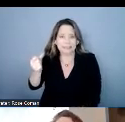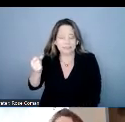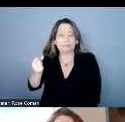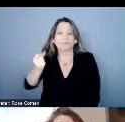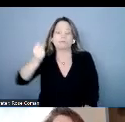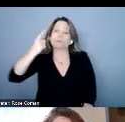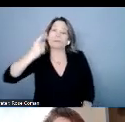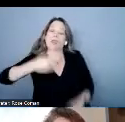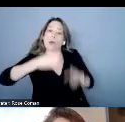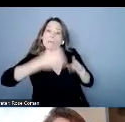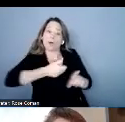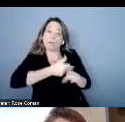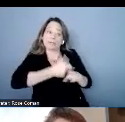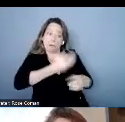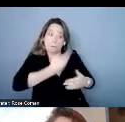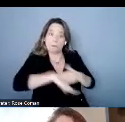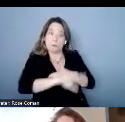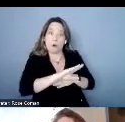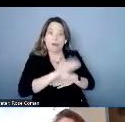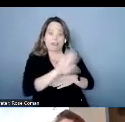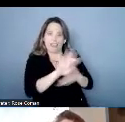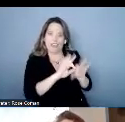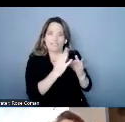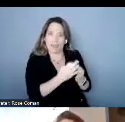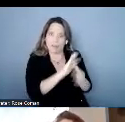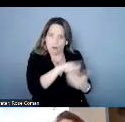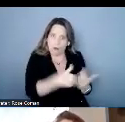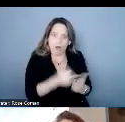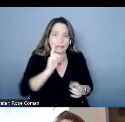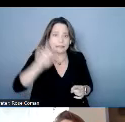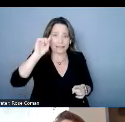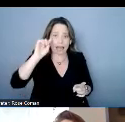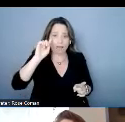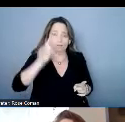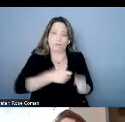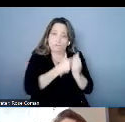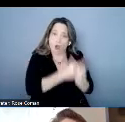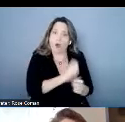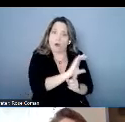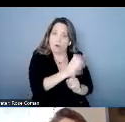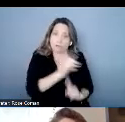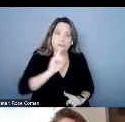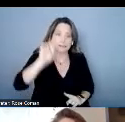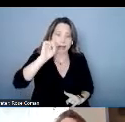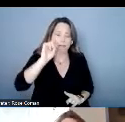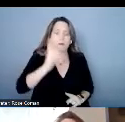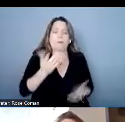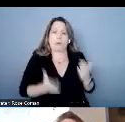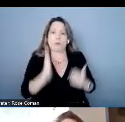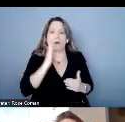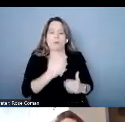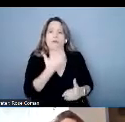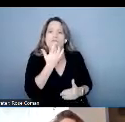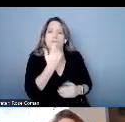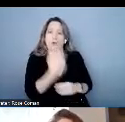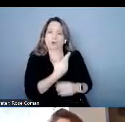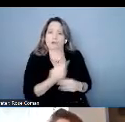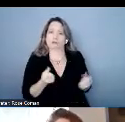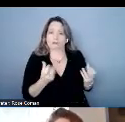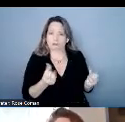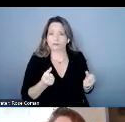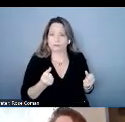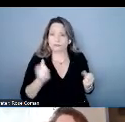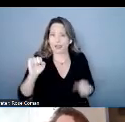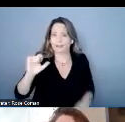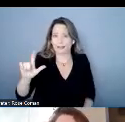into a culturally deaf family will likely prefer to use american sign language american sign